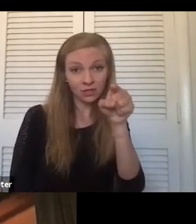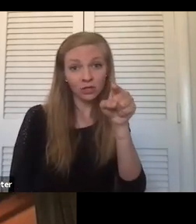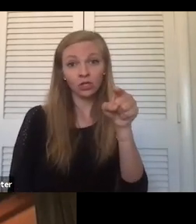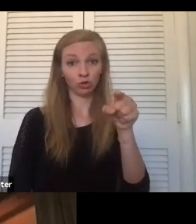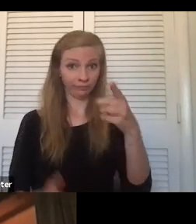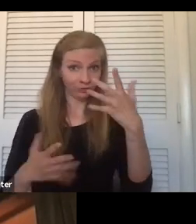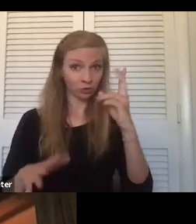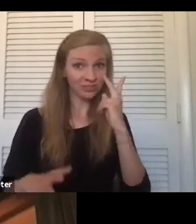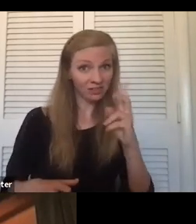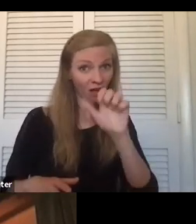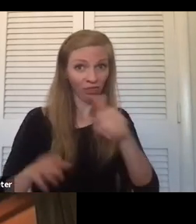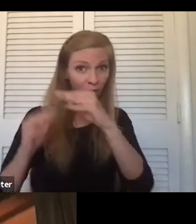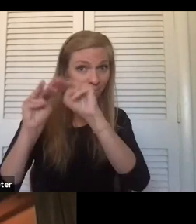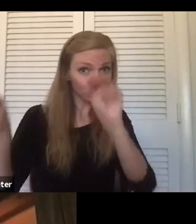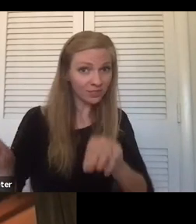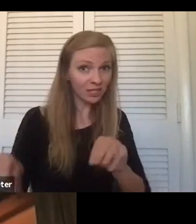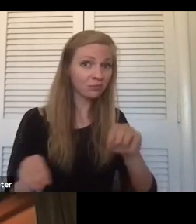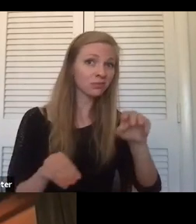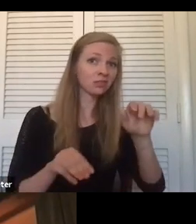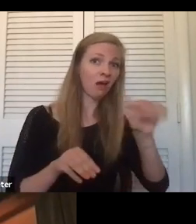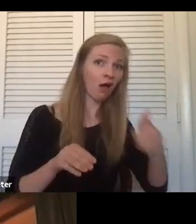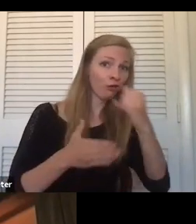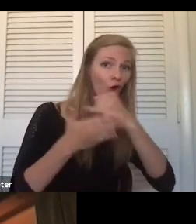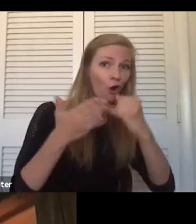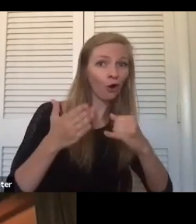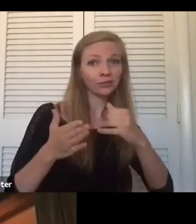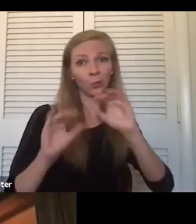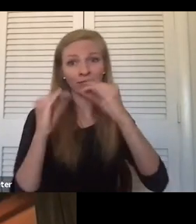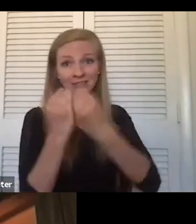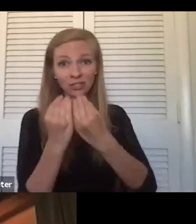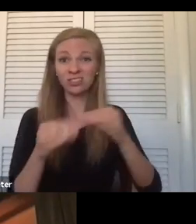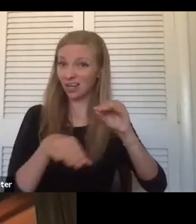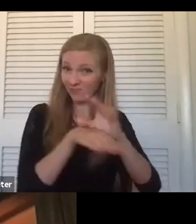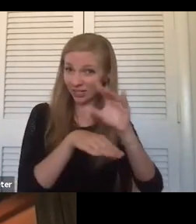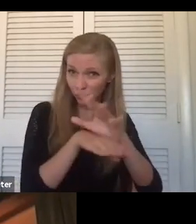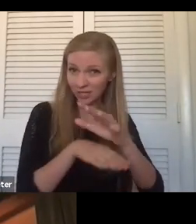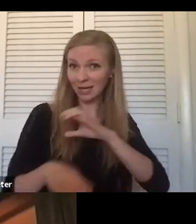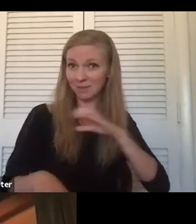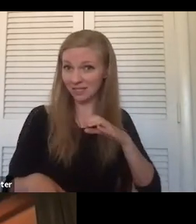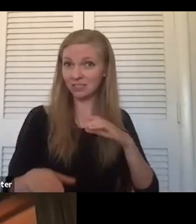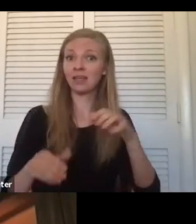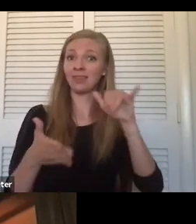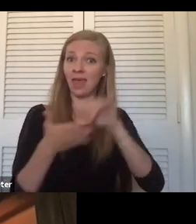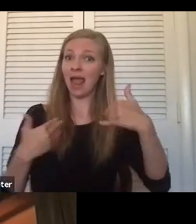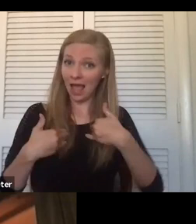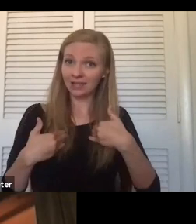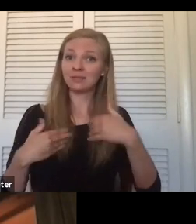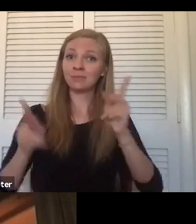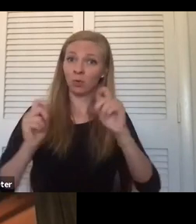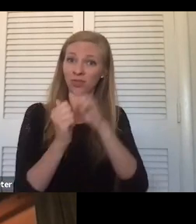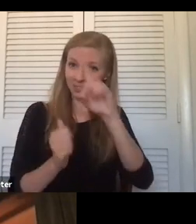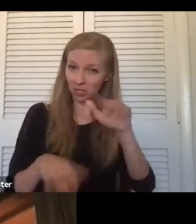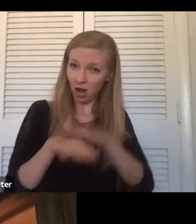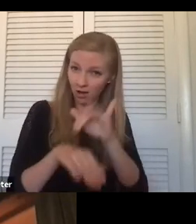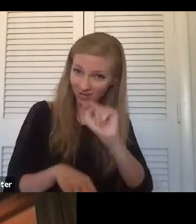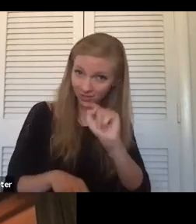at other museums or other arts organizations, um, advisory committees with, that have people with disabilities on it. Um, is that something